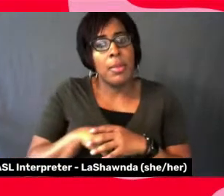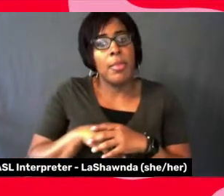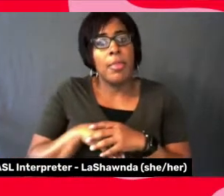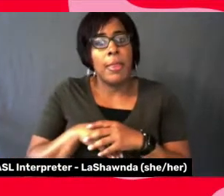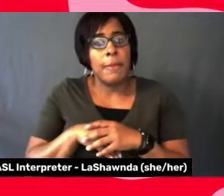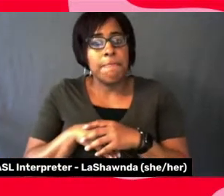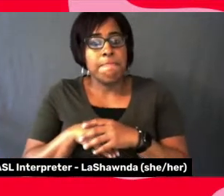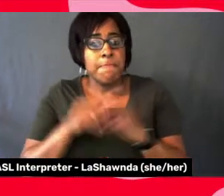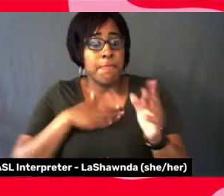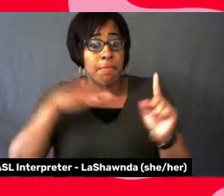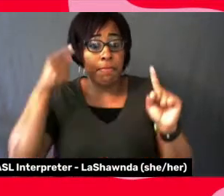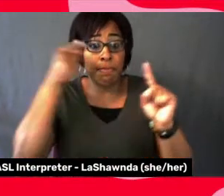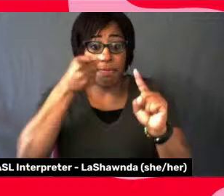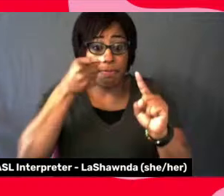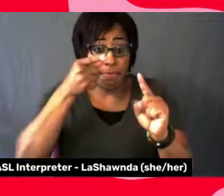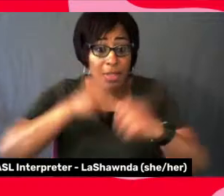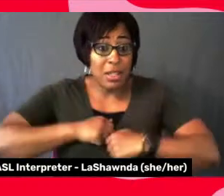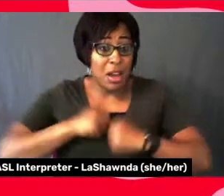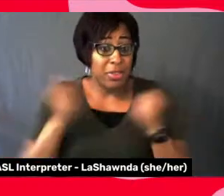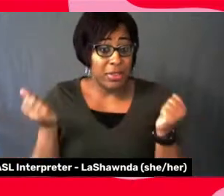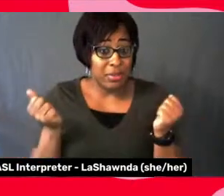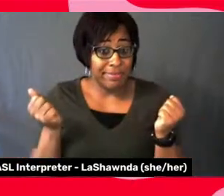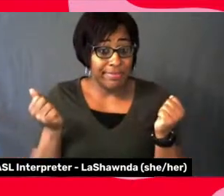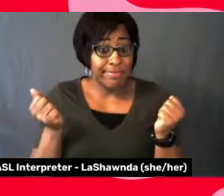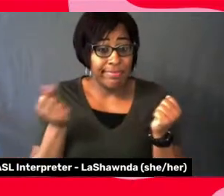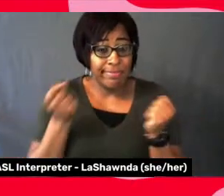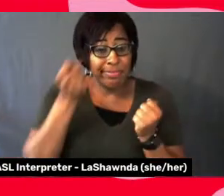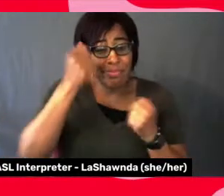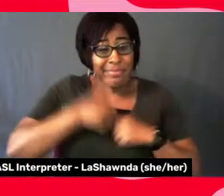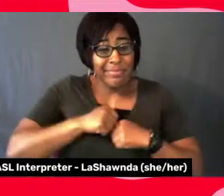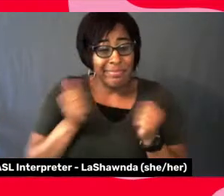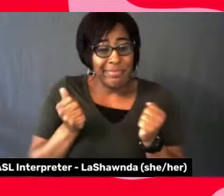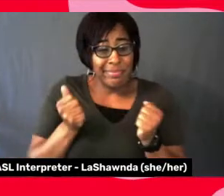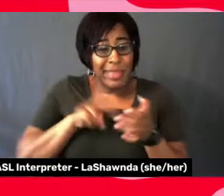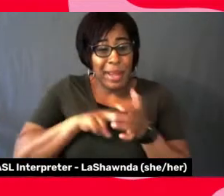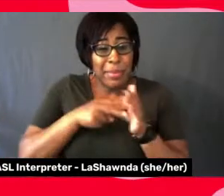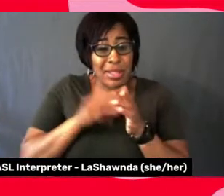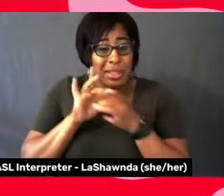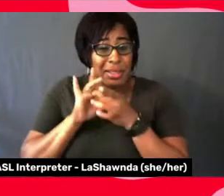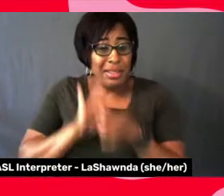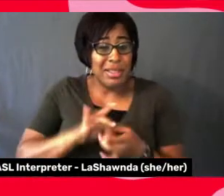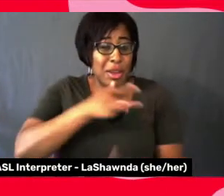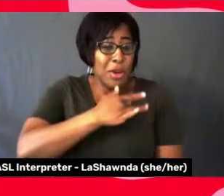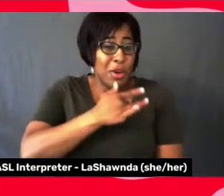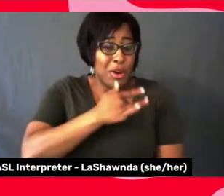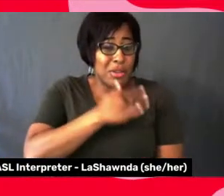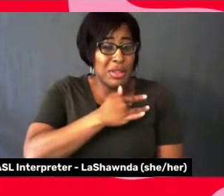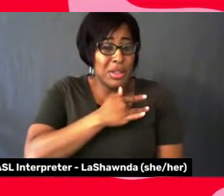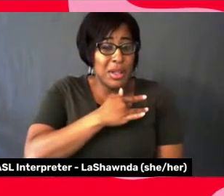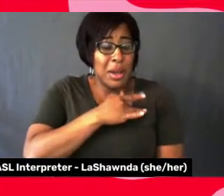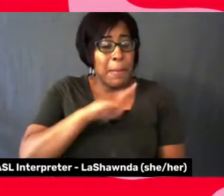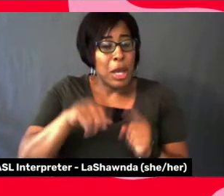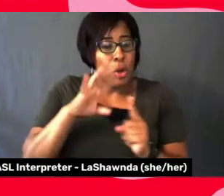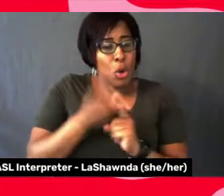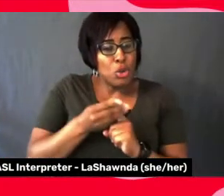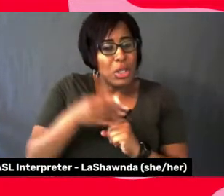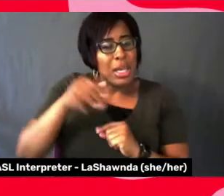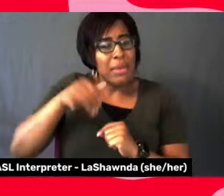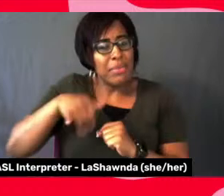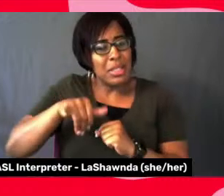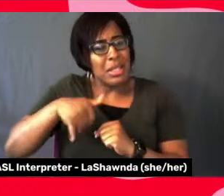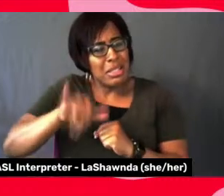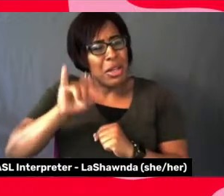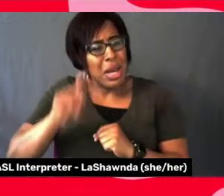strive for. Authentic is from your heart, but it culturally, it has to be some kind of correct. And we,